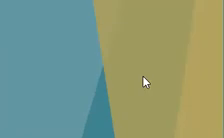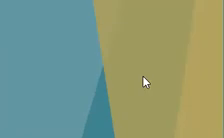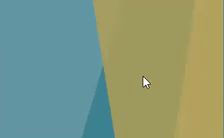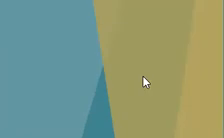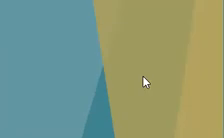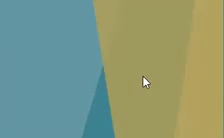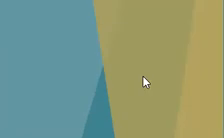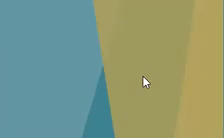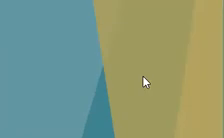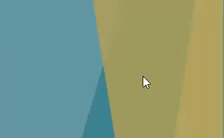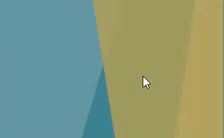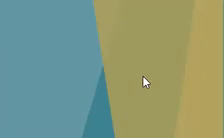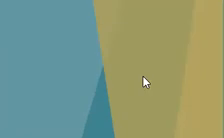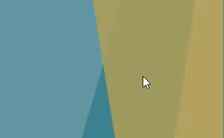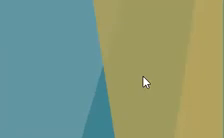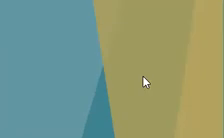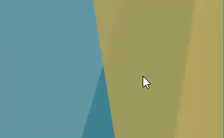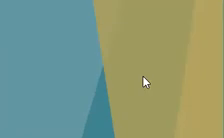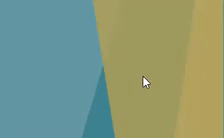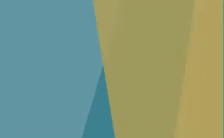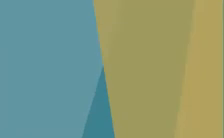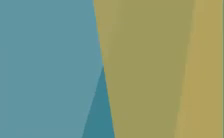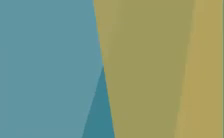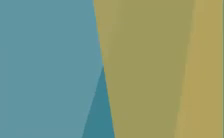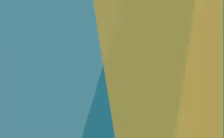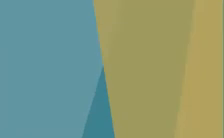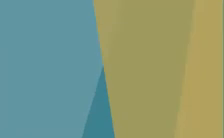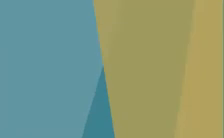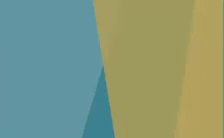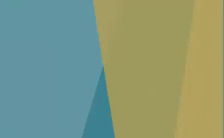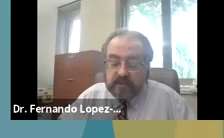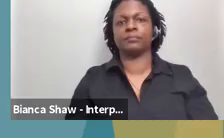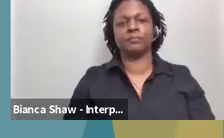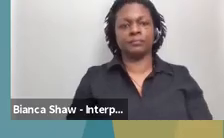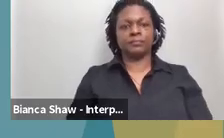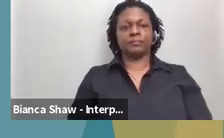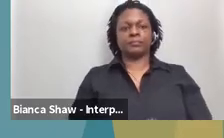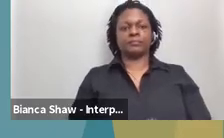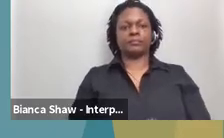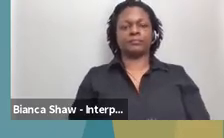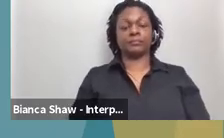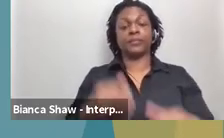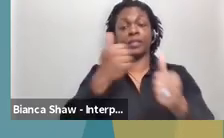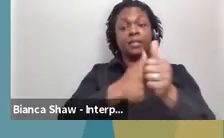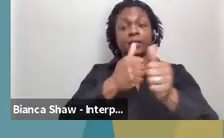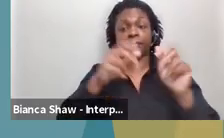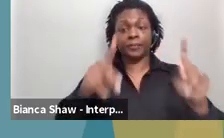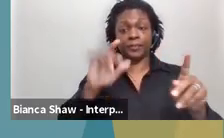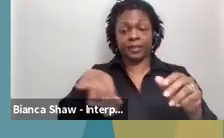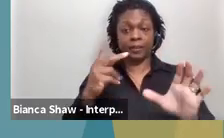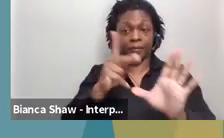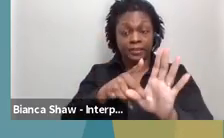that, um, these are populations that live, um, or participate often in integrated,